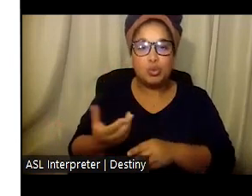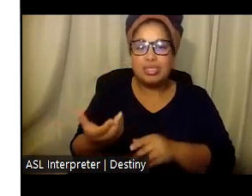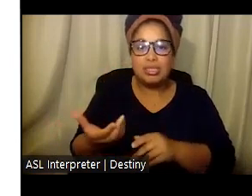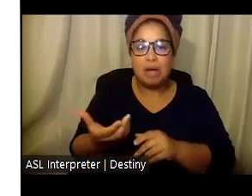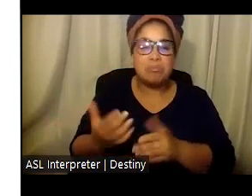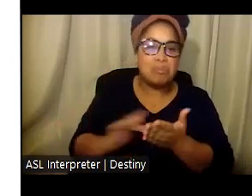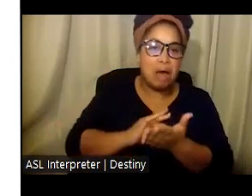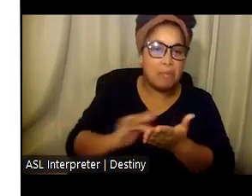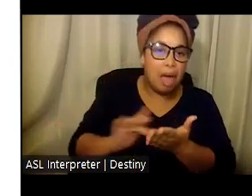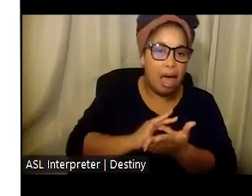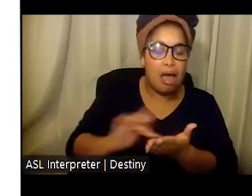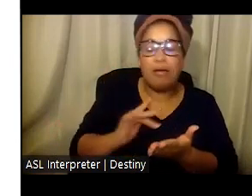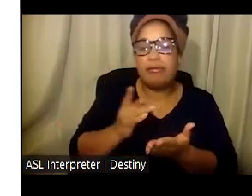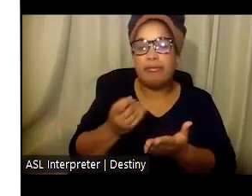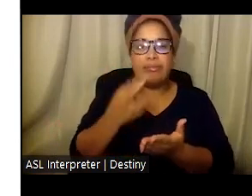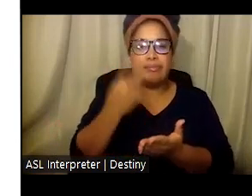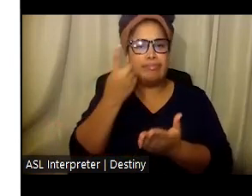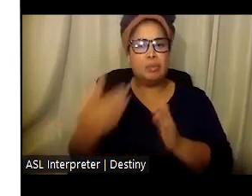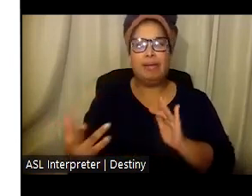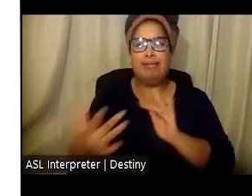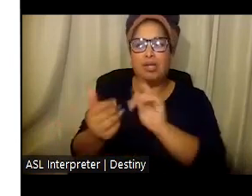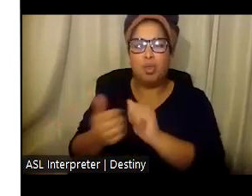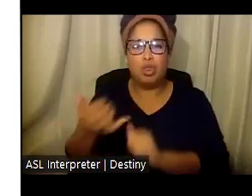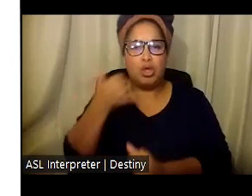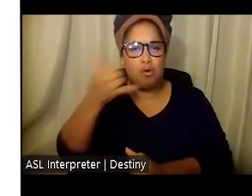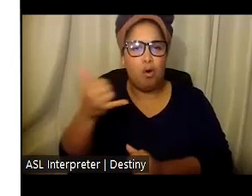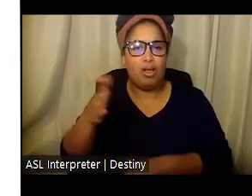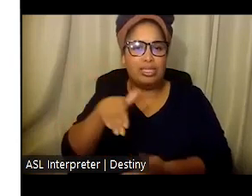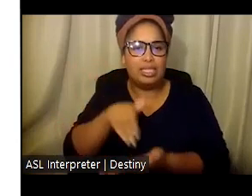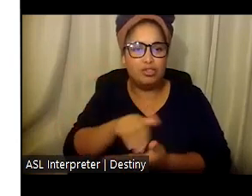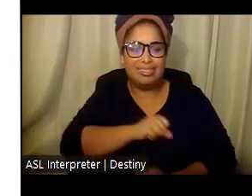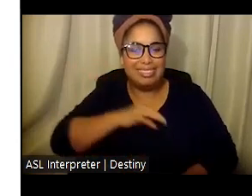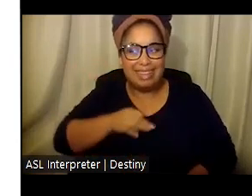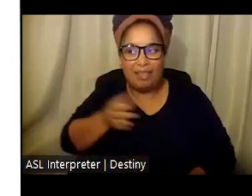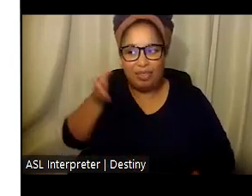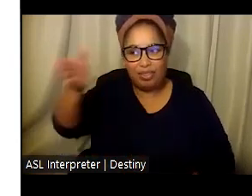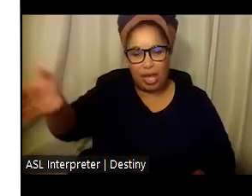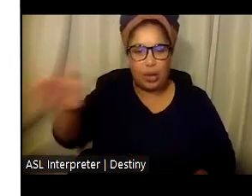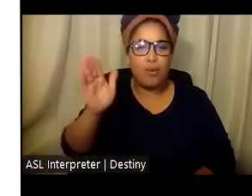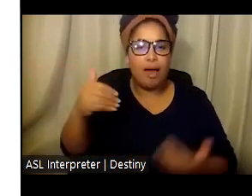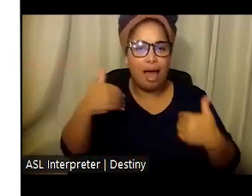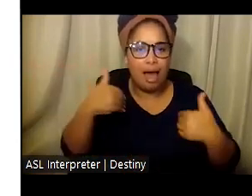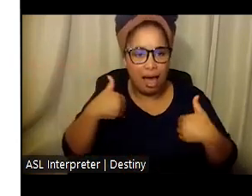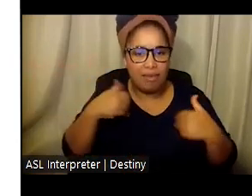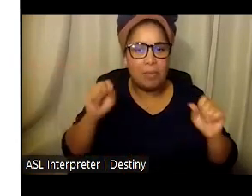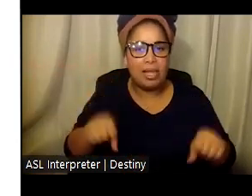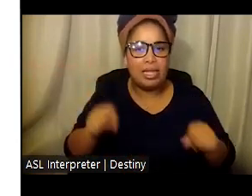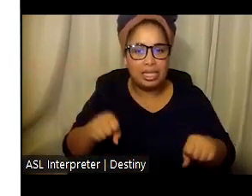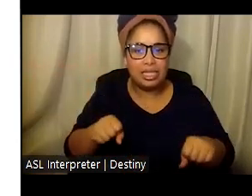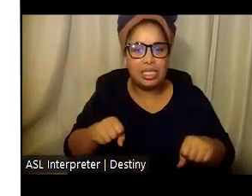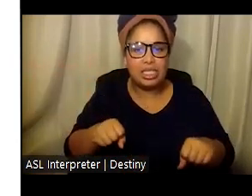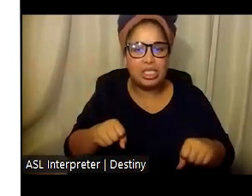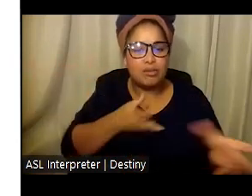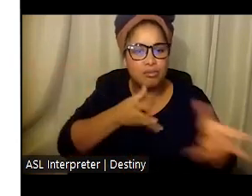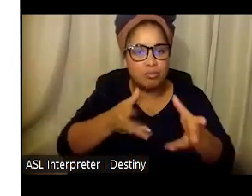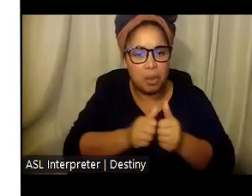like an iPad to connect with the call center. Staff at the call center would have the ability to converse